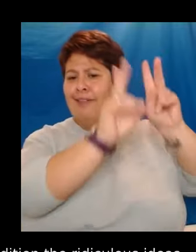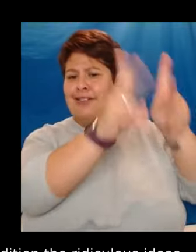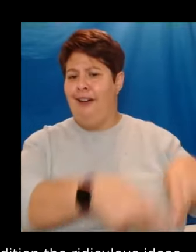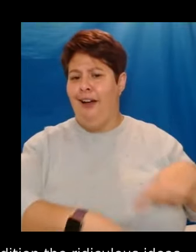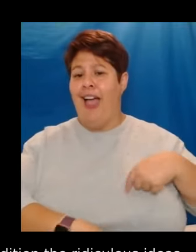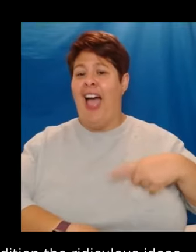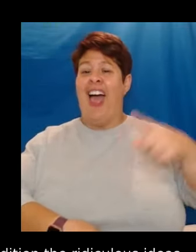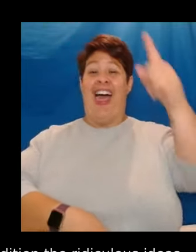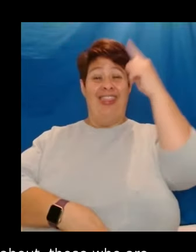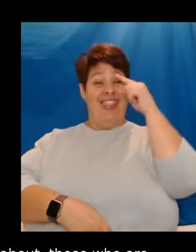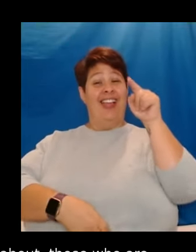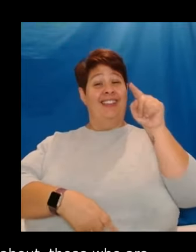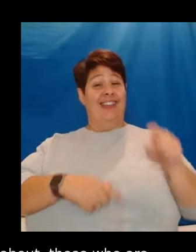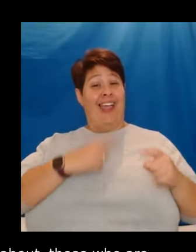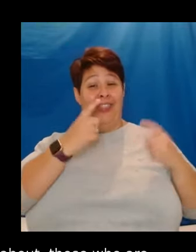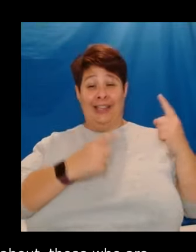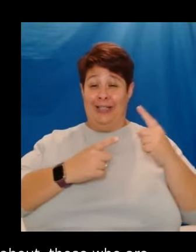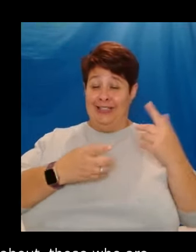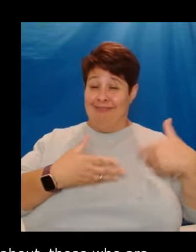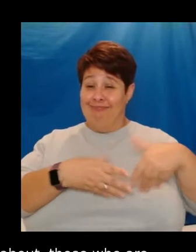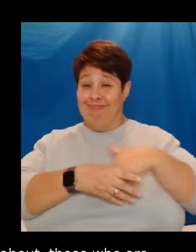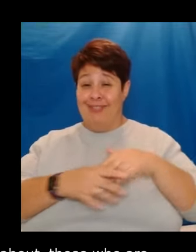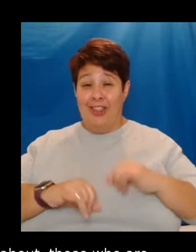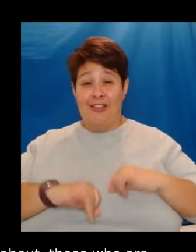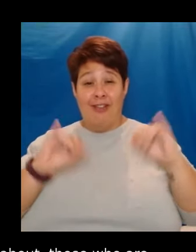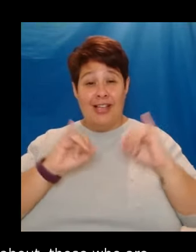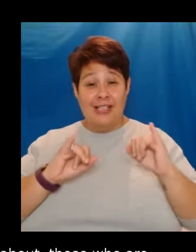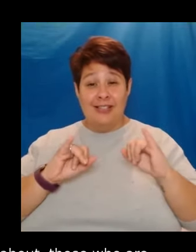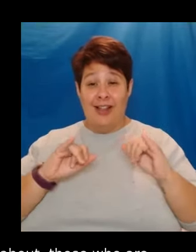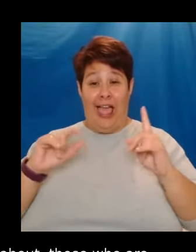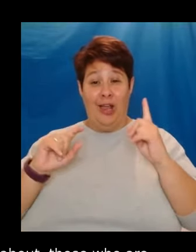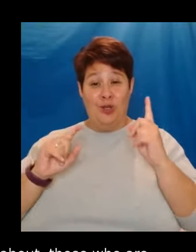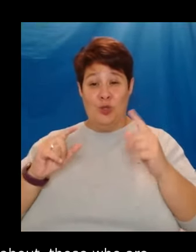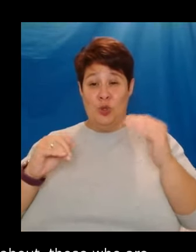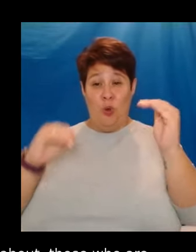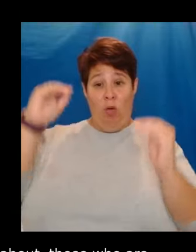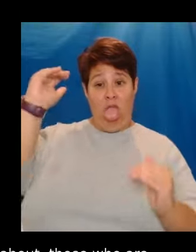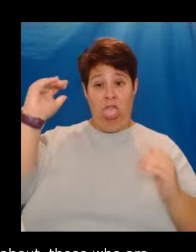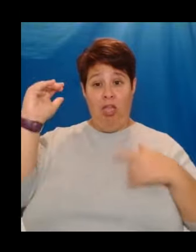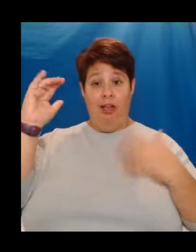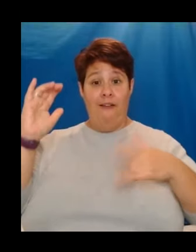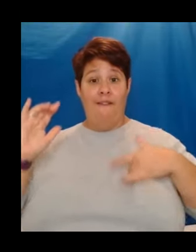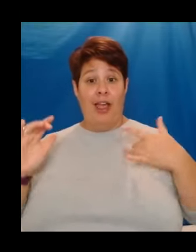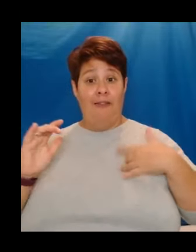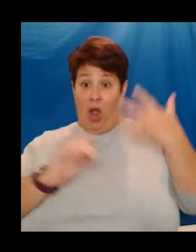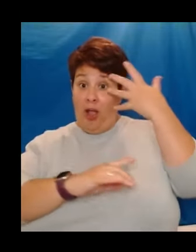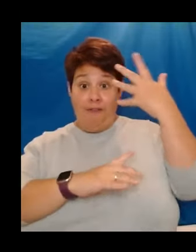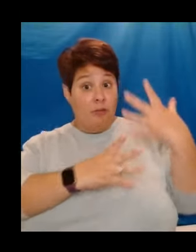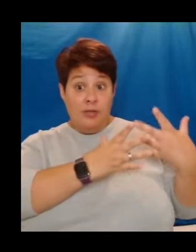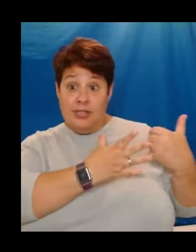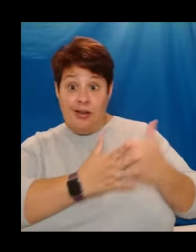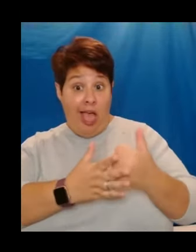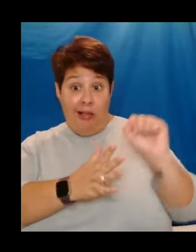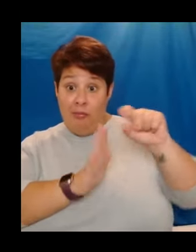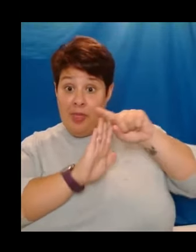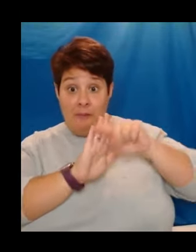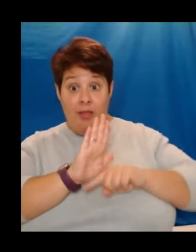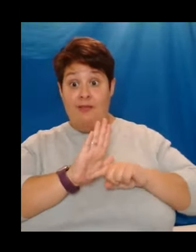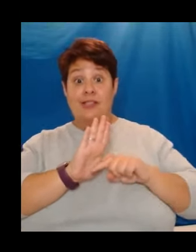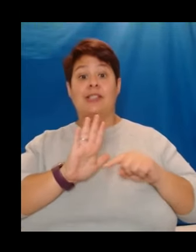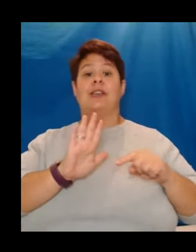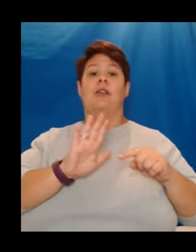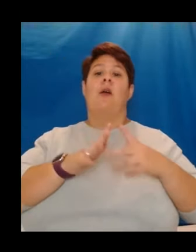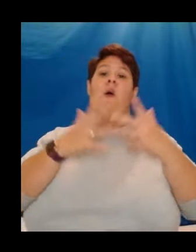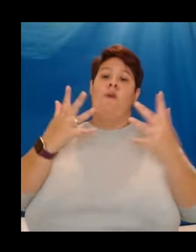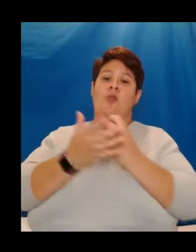every aspect of the crisis. Two-tier lives. Obviously, our government didn't help with many of their policies. And obviously, there was so